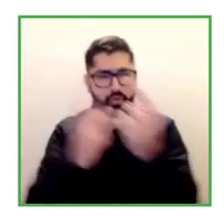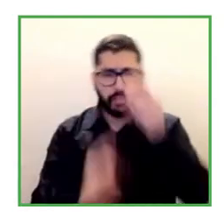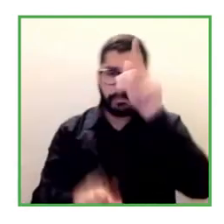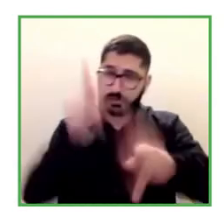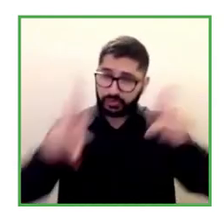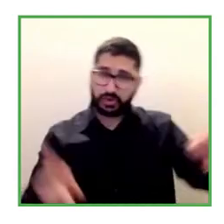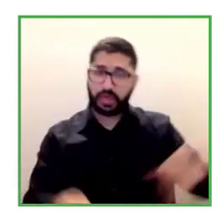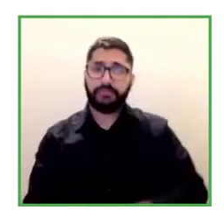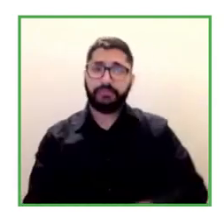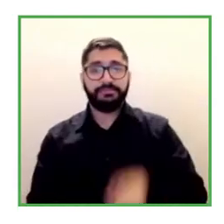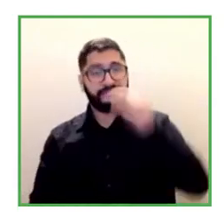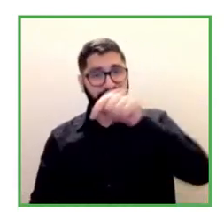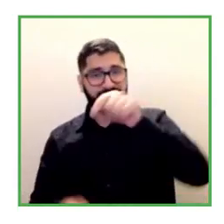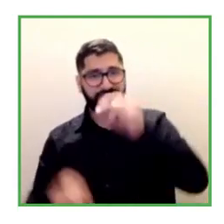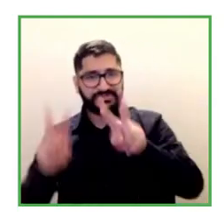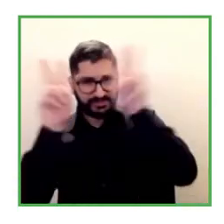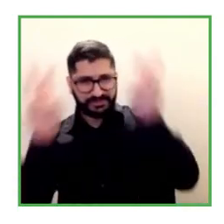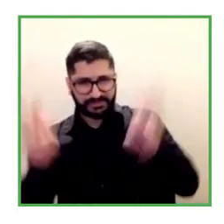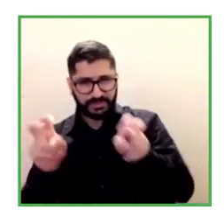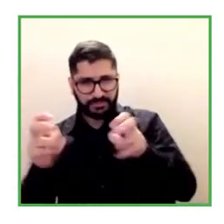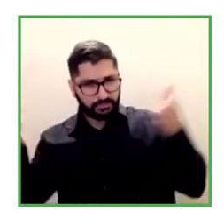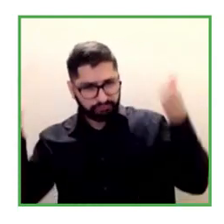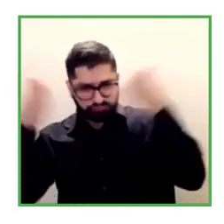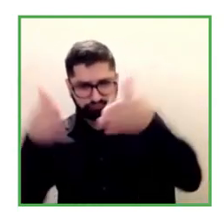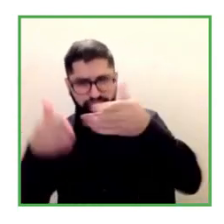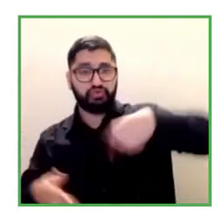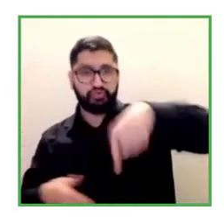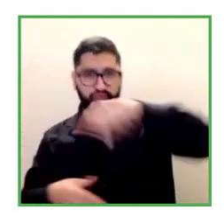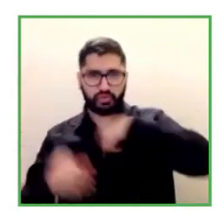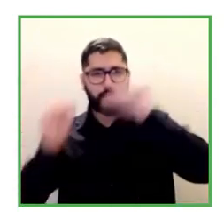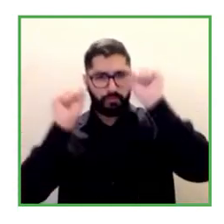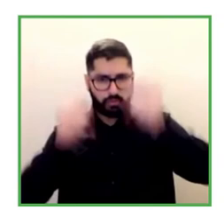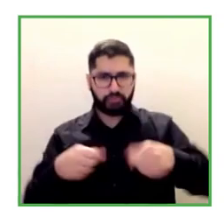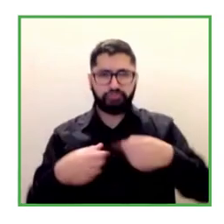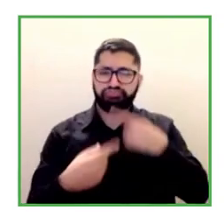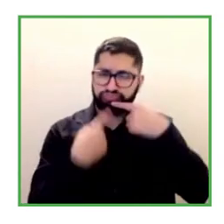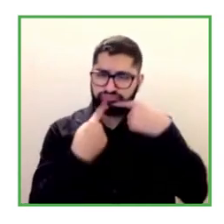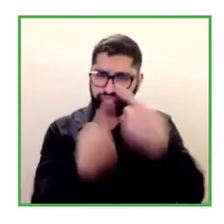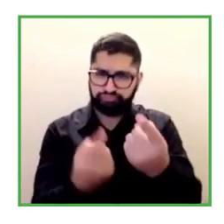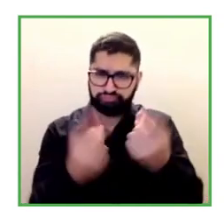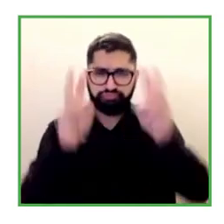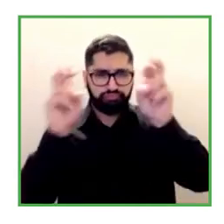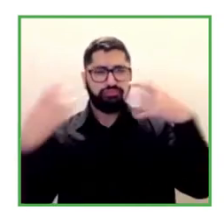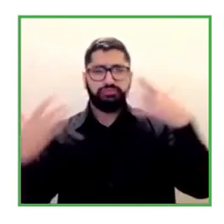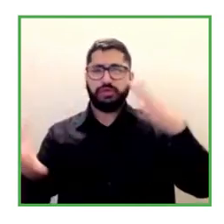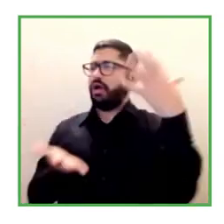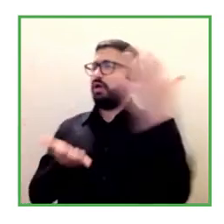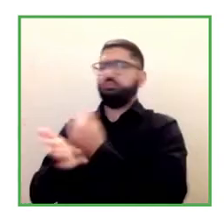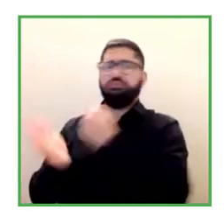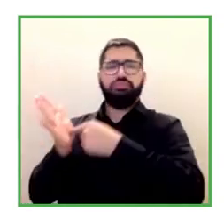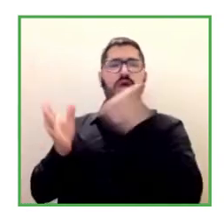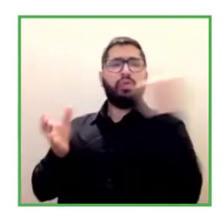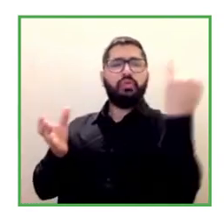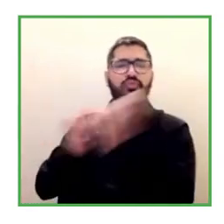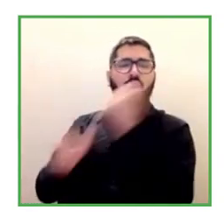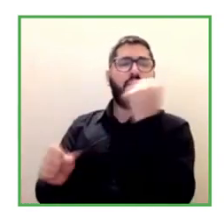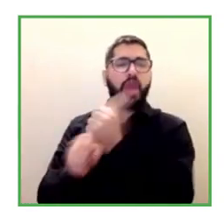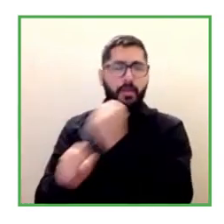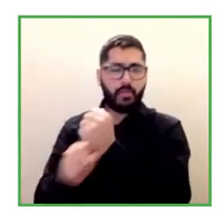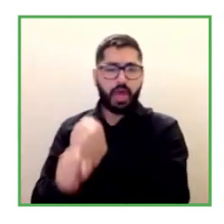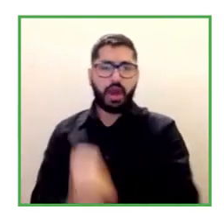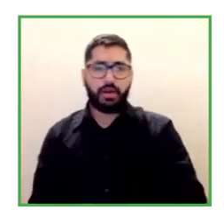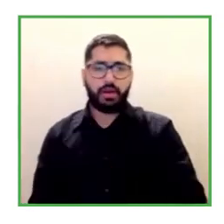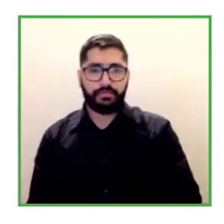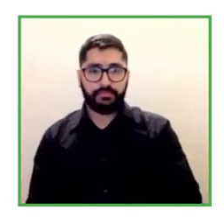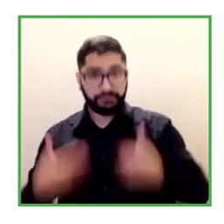so in that way we could say that we've managed to achieve job inclusion